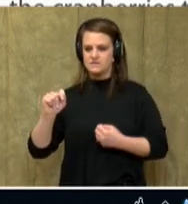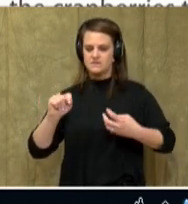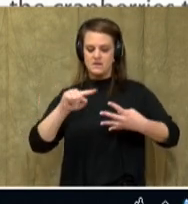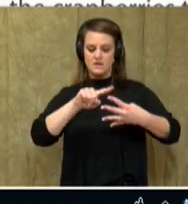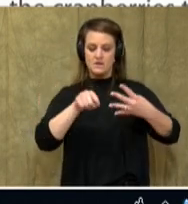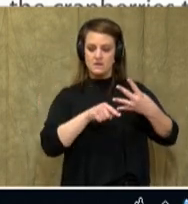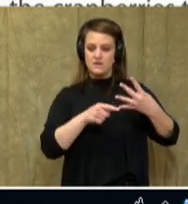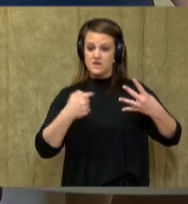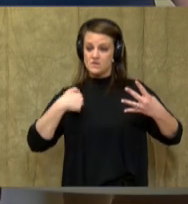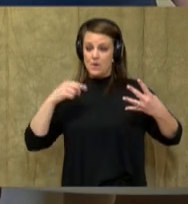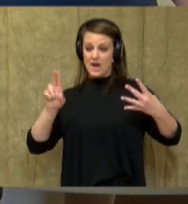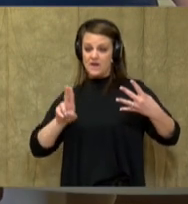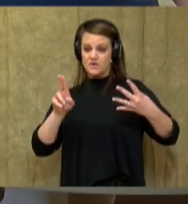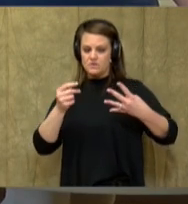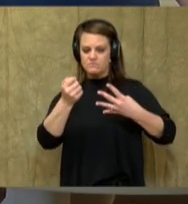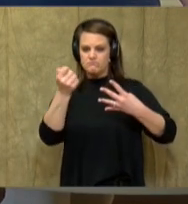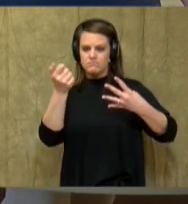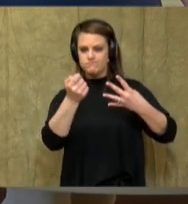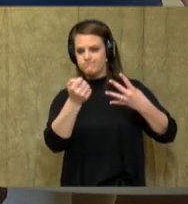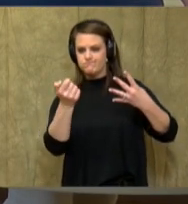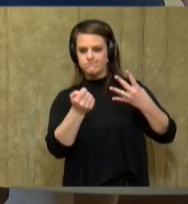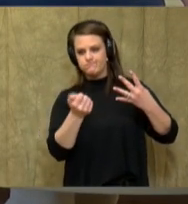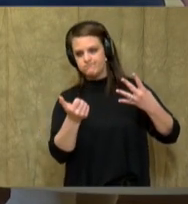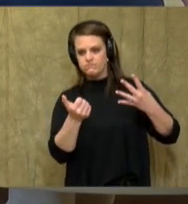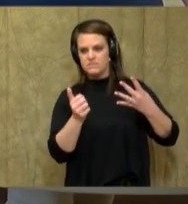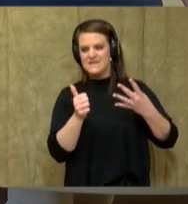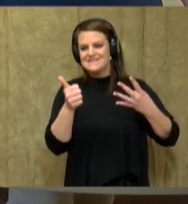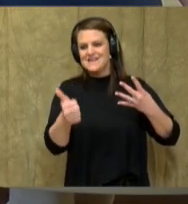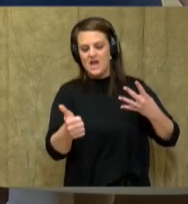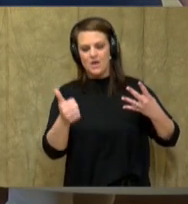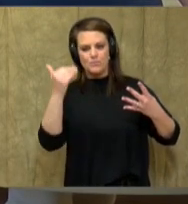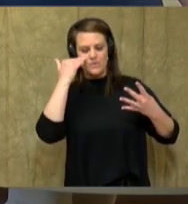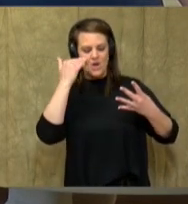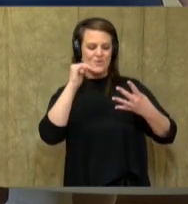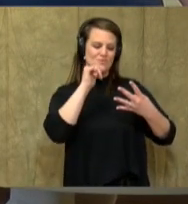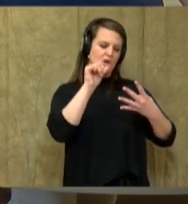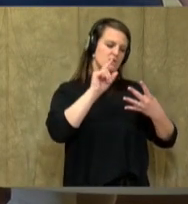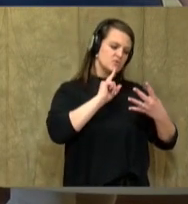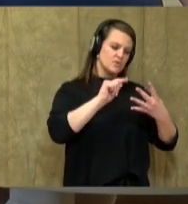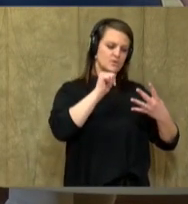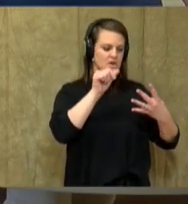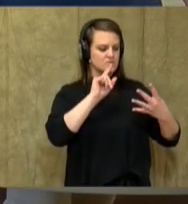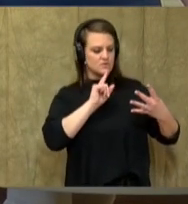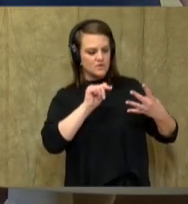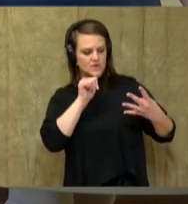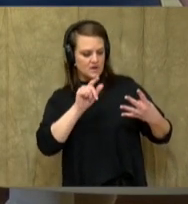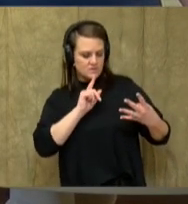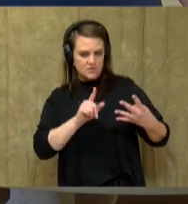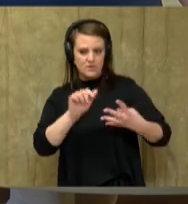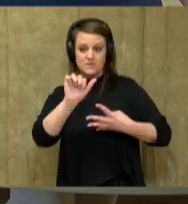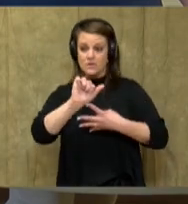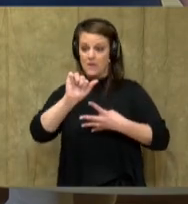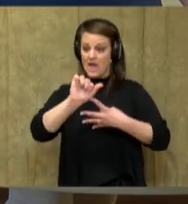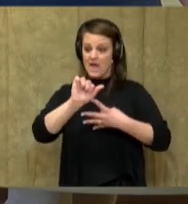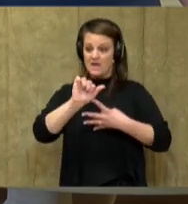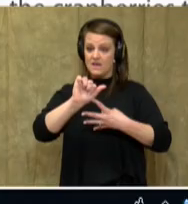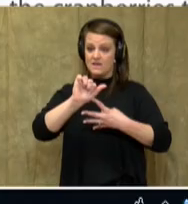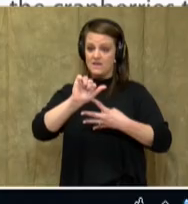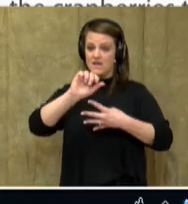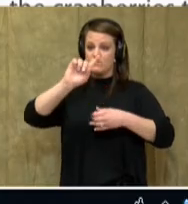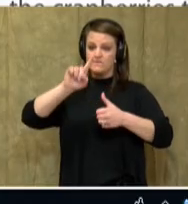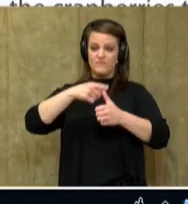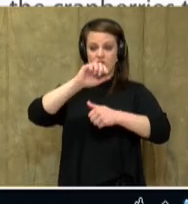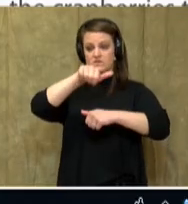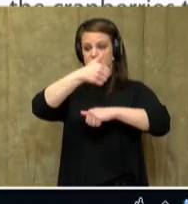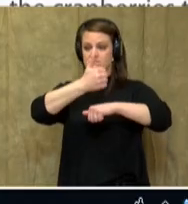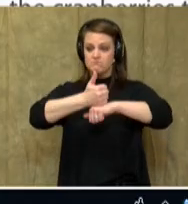is I used my process of elimination to mark out the ones that I knew weren't true for this one. A, it was first settled by